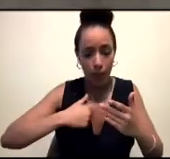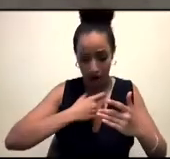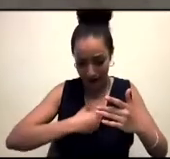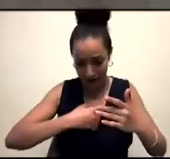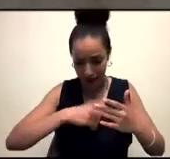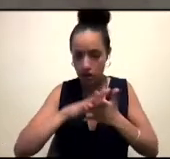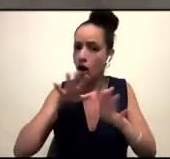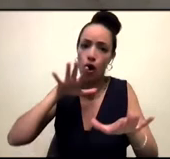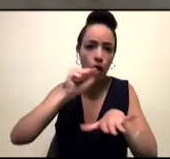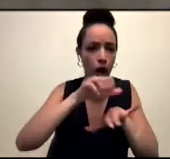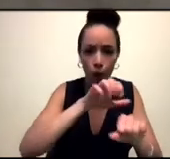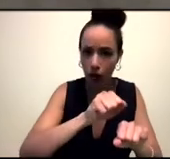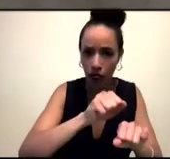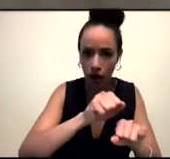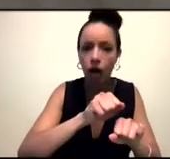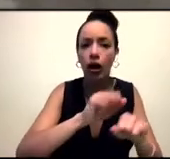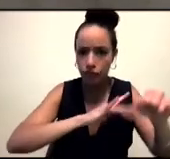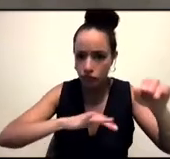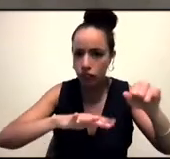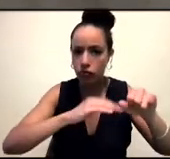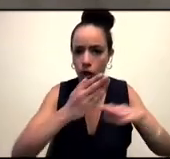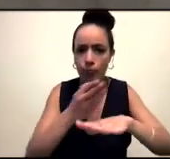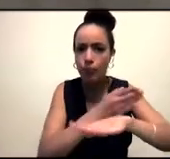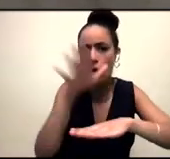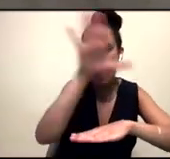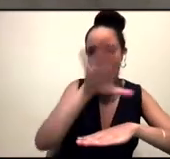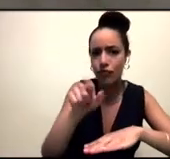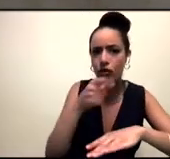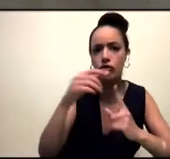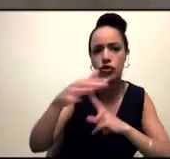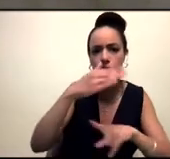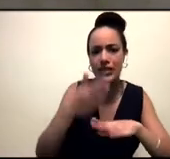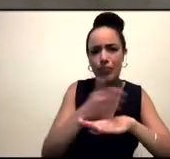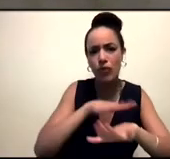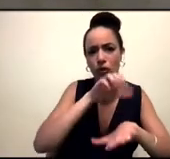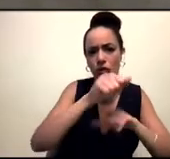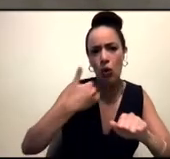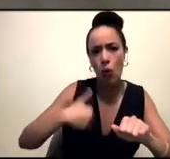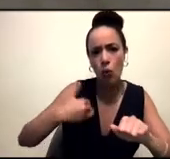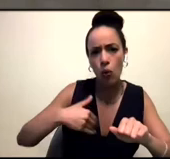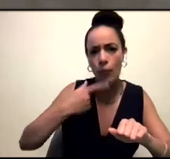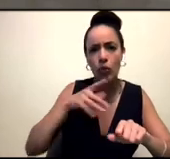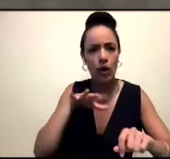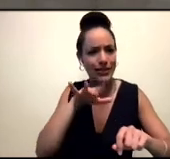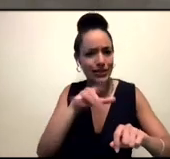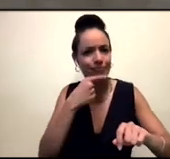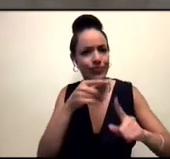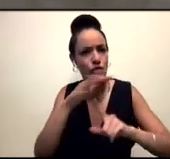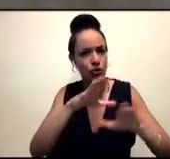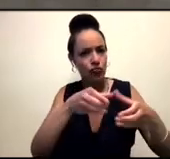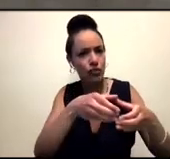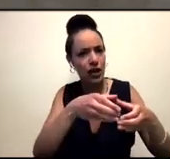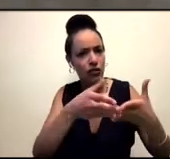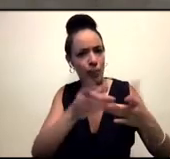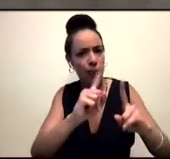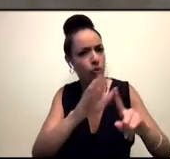pre-colonial African societies, woman wasn't a recognized or existing form of social categorization, people did not categorize